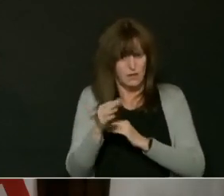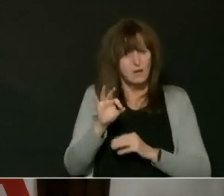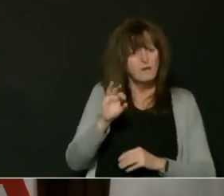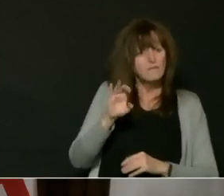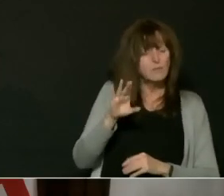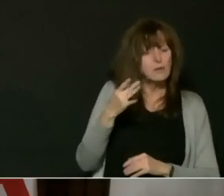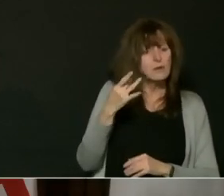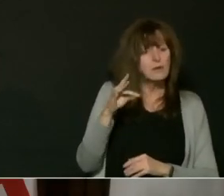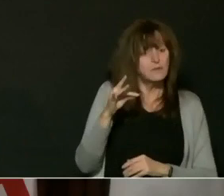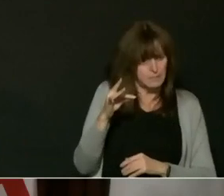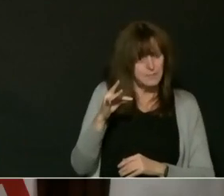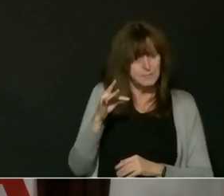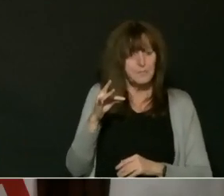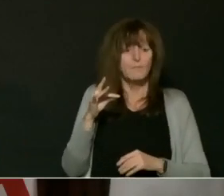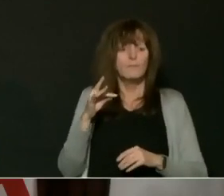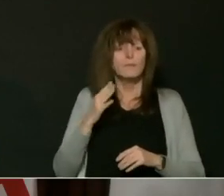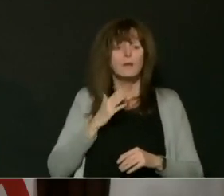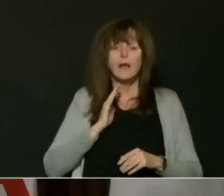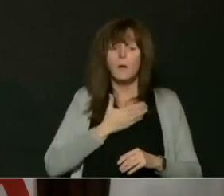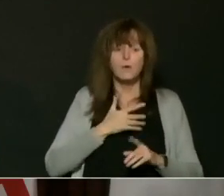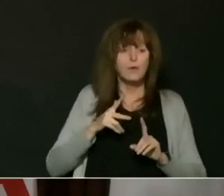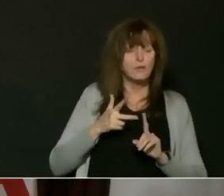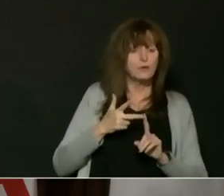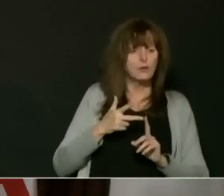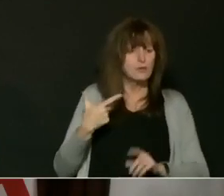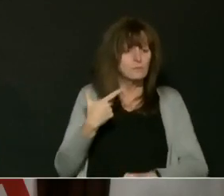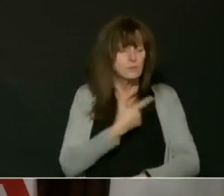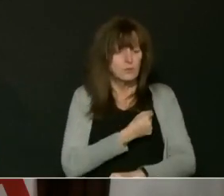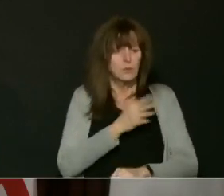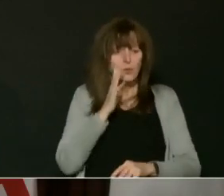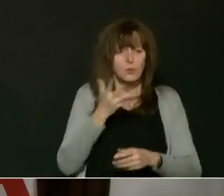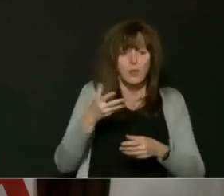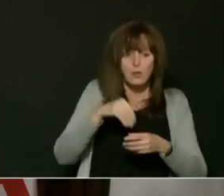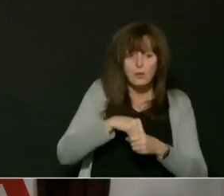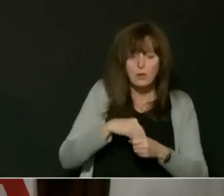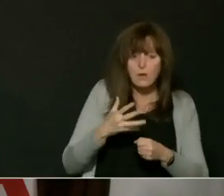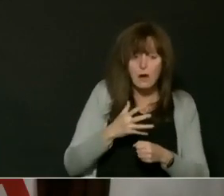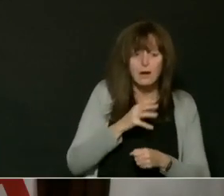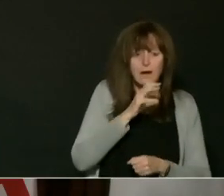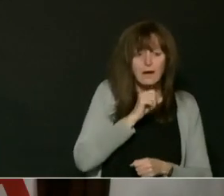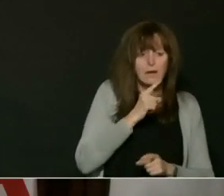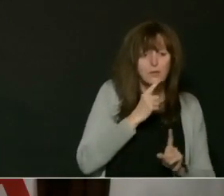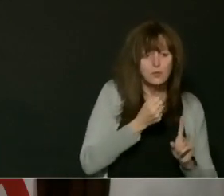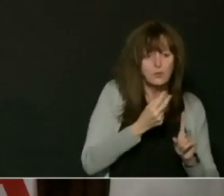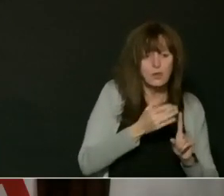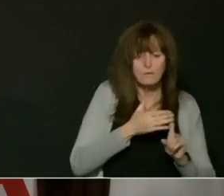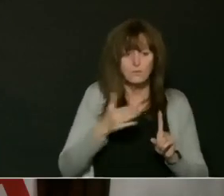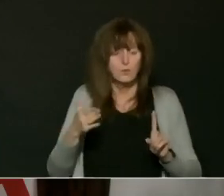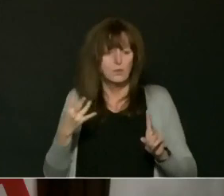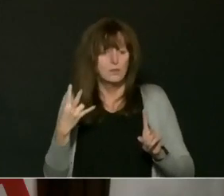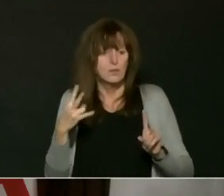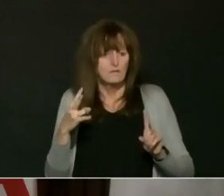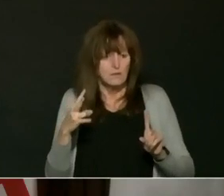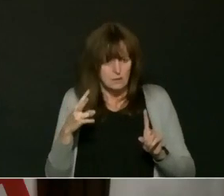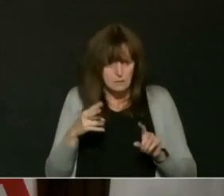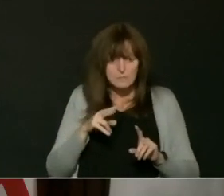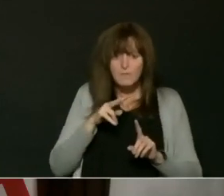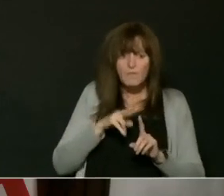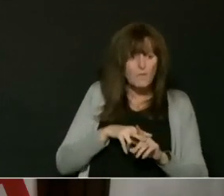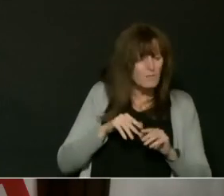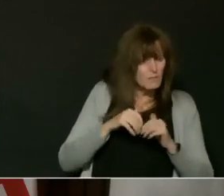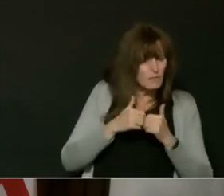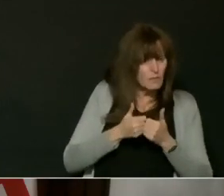booster dose eligibility to youth aged 12 to 17. Appointments can be booked through the provincial booking system